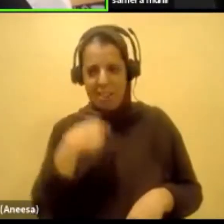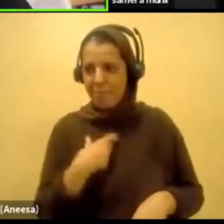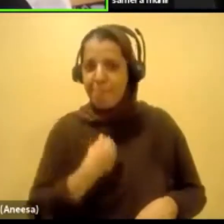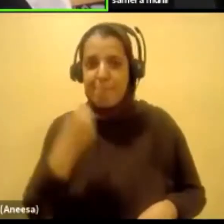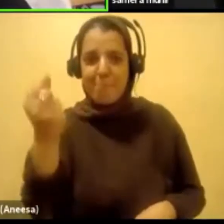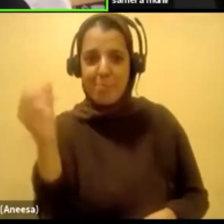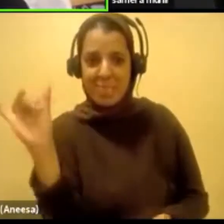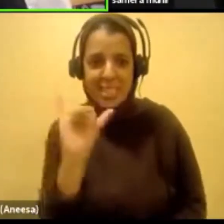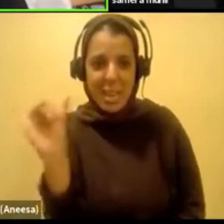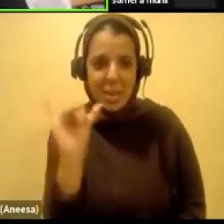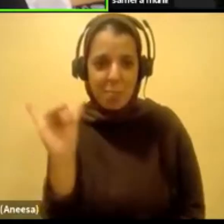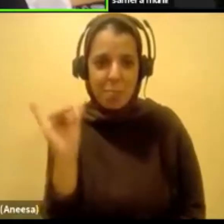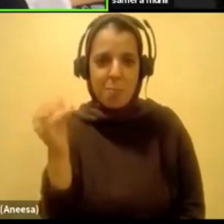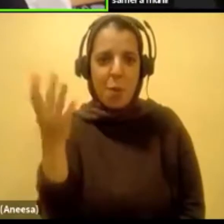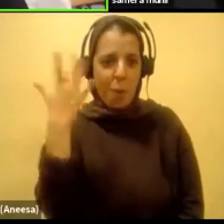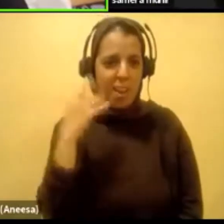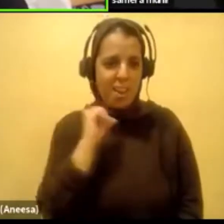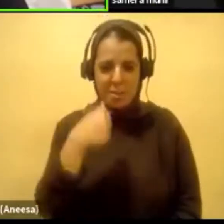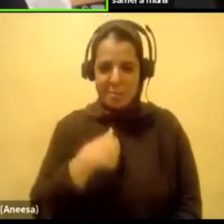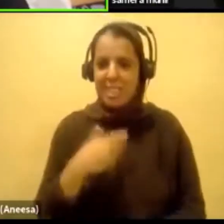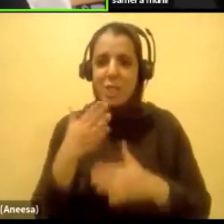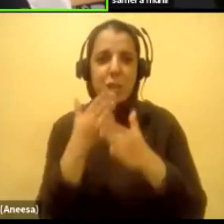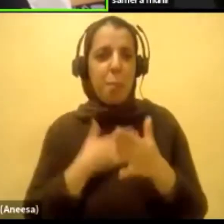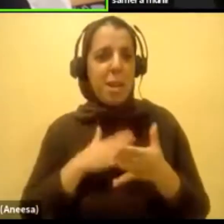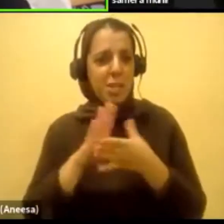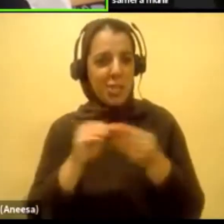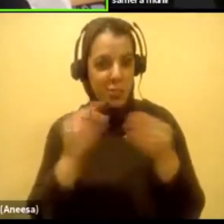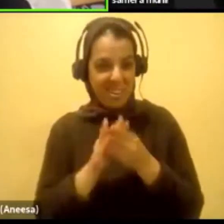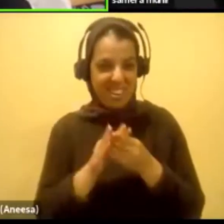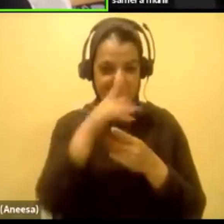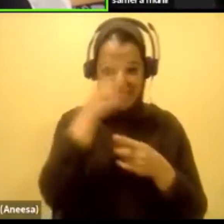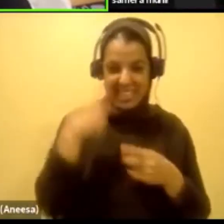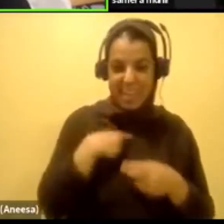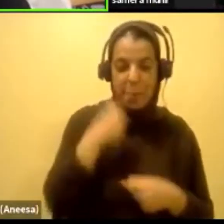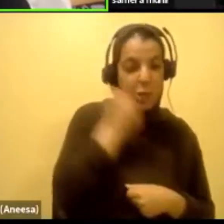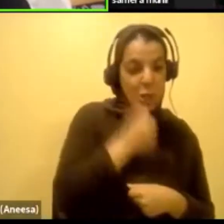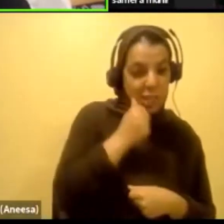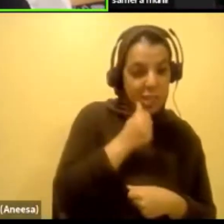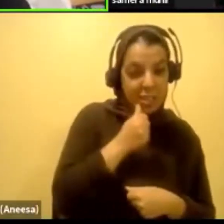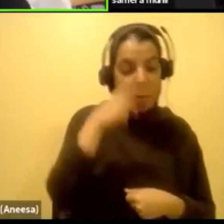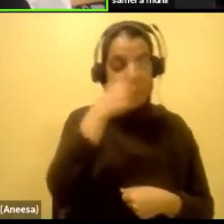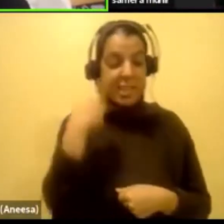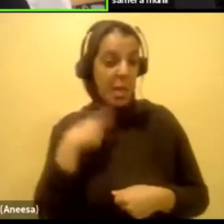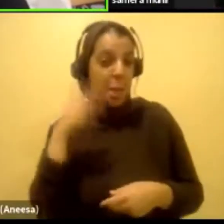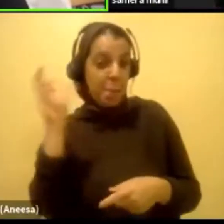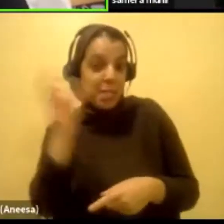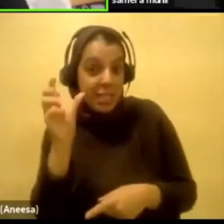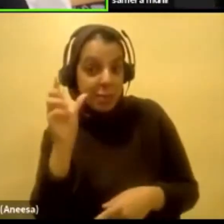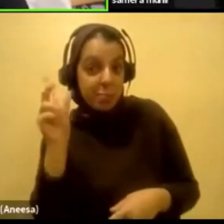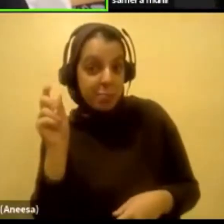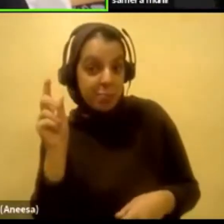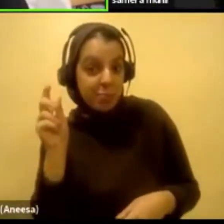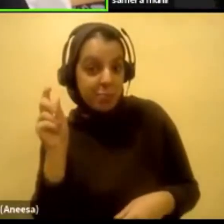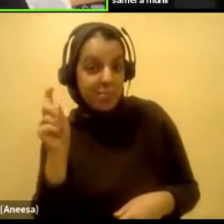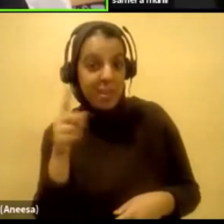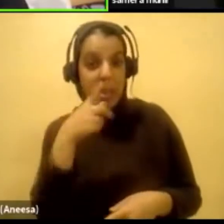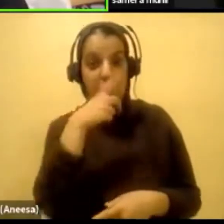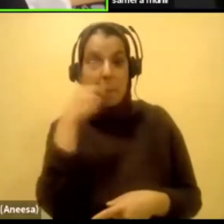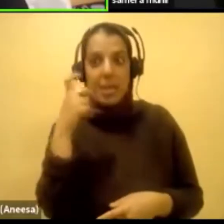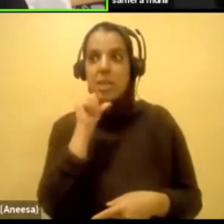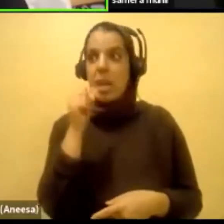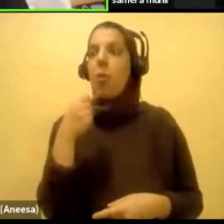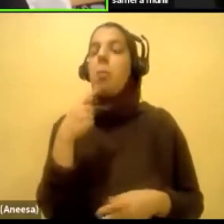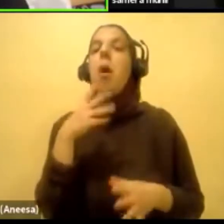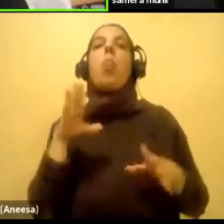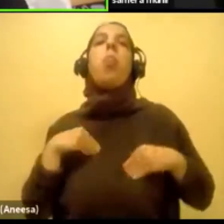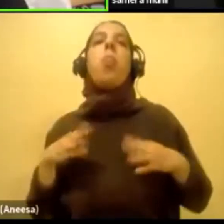How come I can't share my story? Is it because I'm a girl? Is it because I'm Muslim? Is it because I don't take no for an answer?